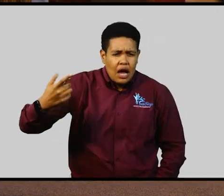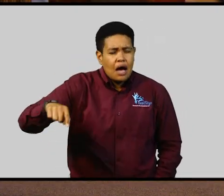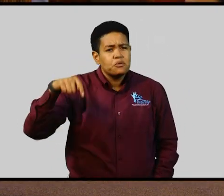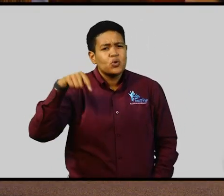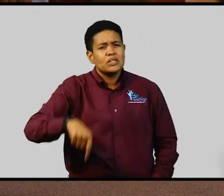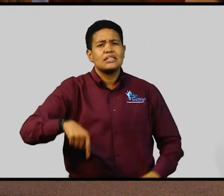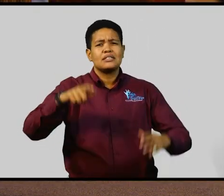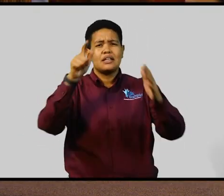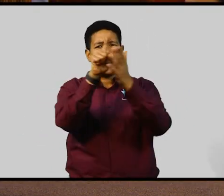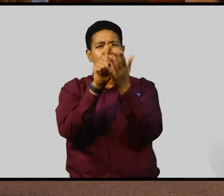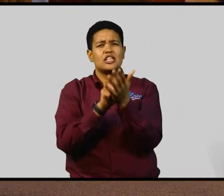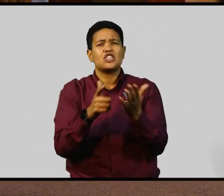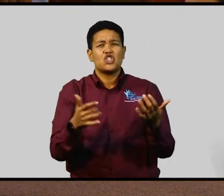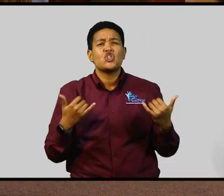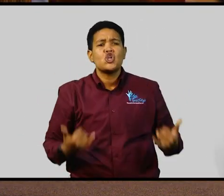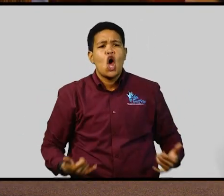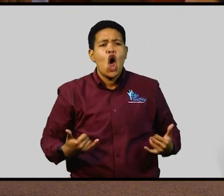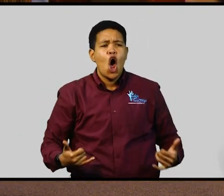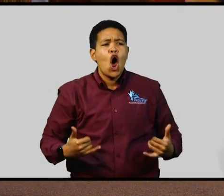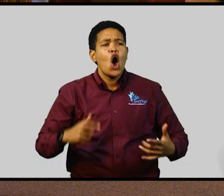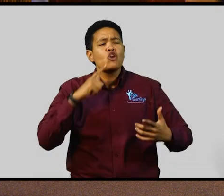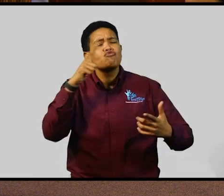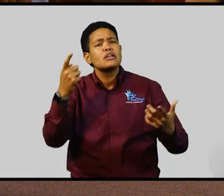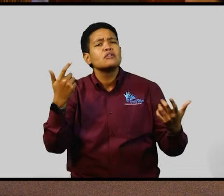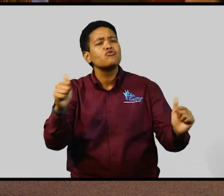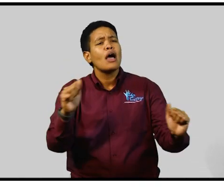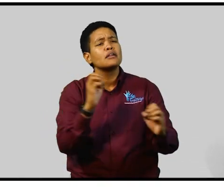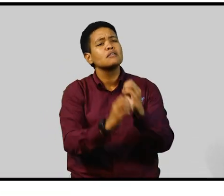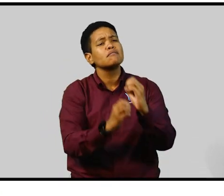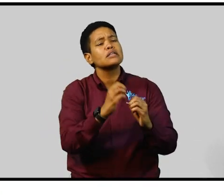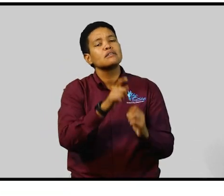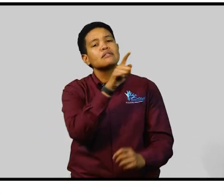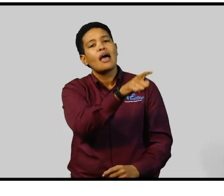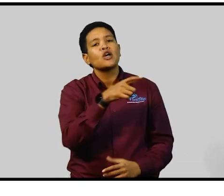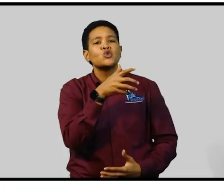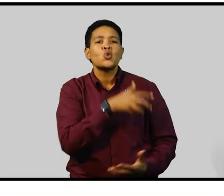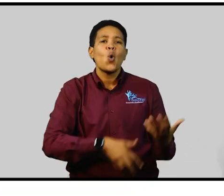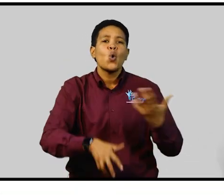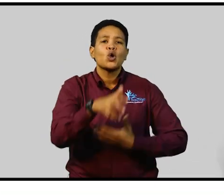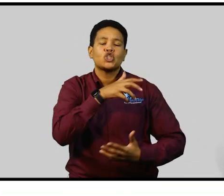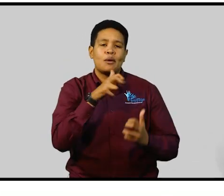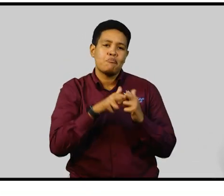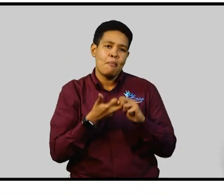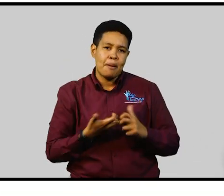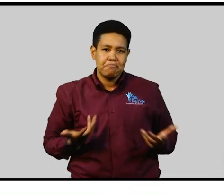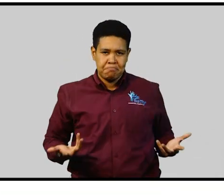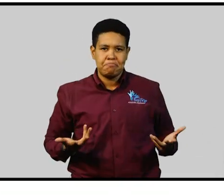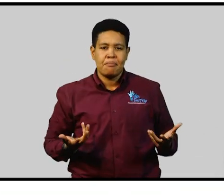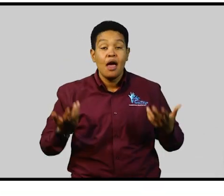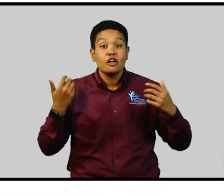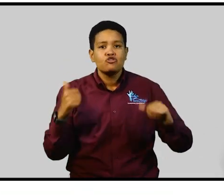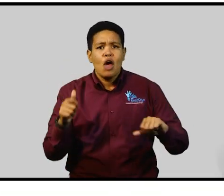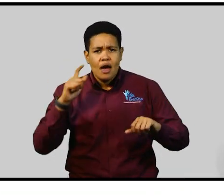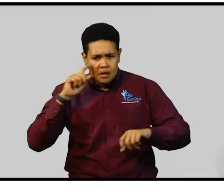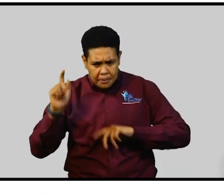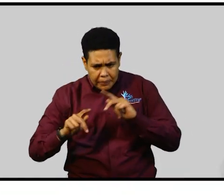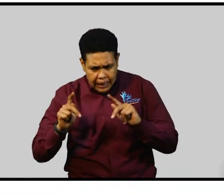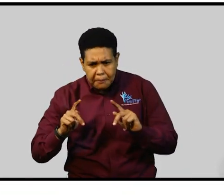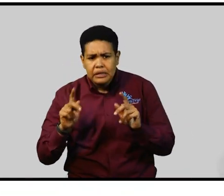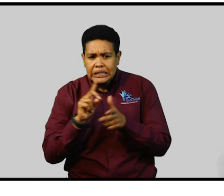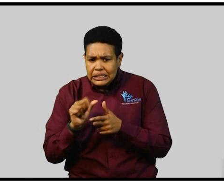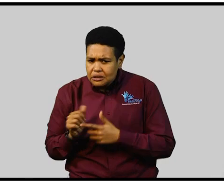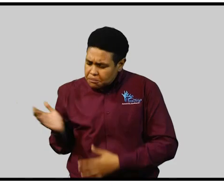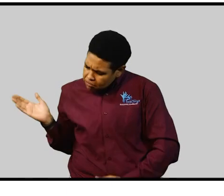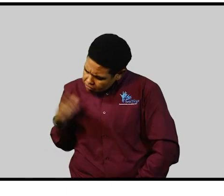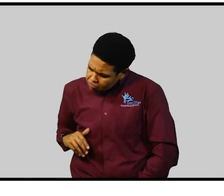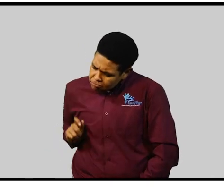so this legislation now seeks to correct that social deficit and bring persons with